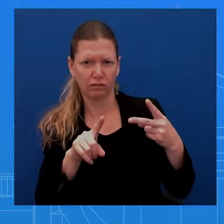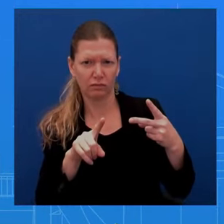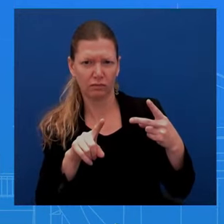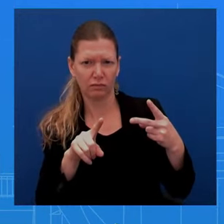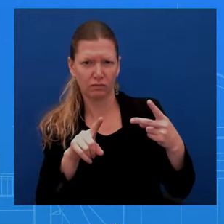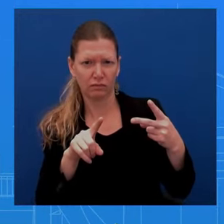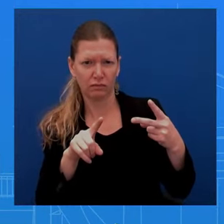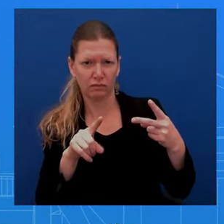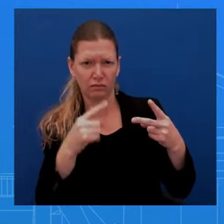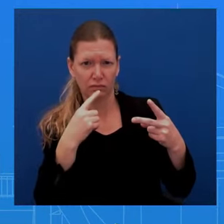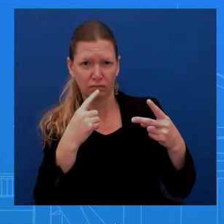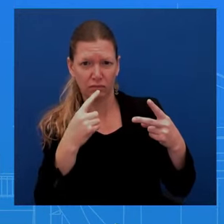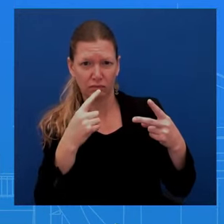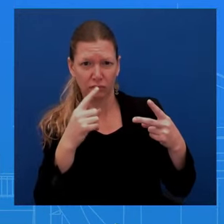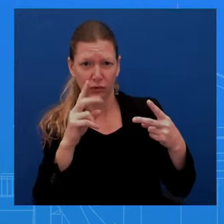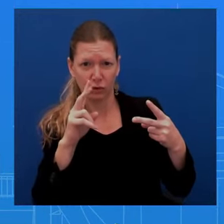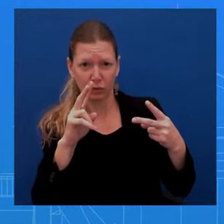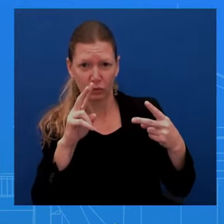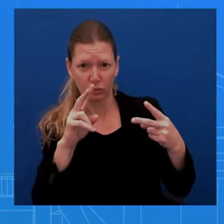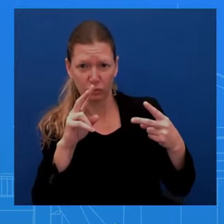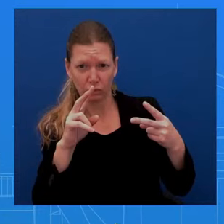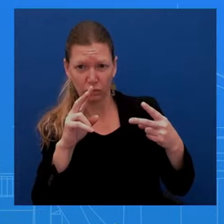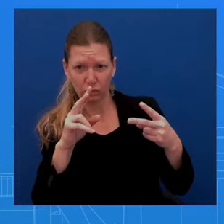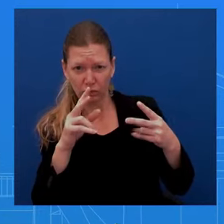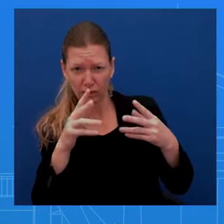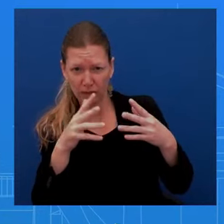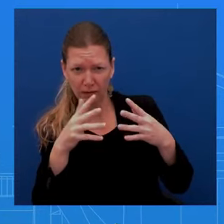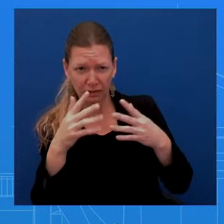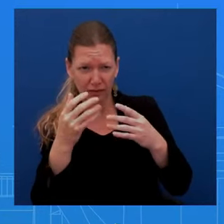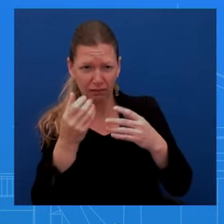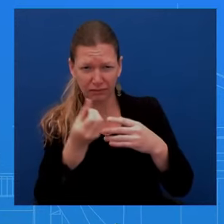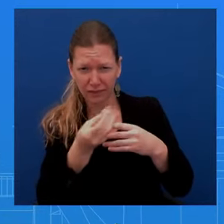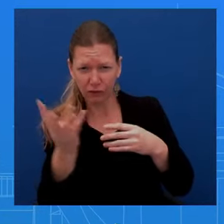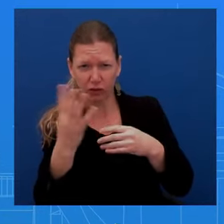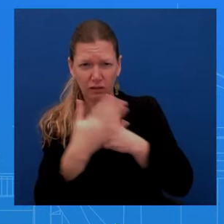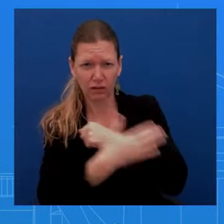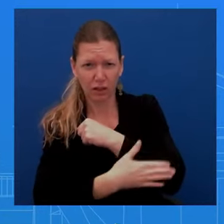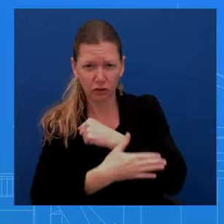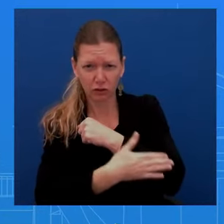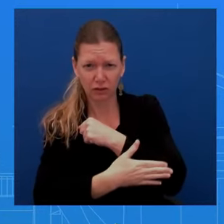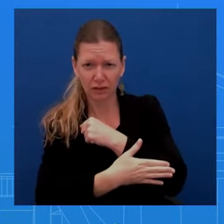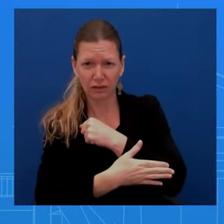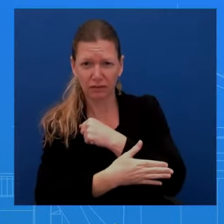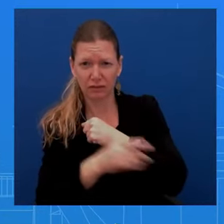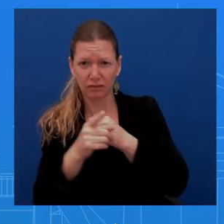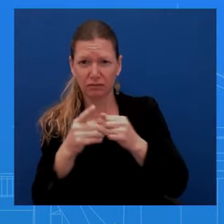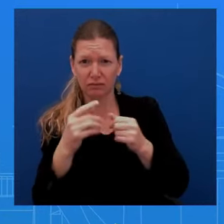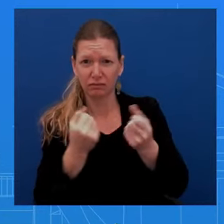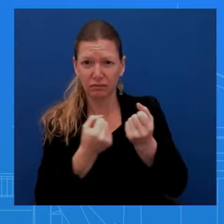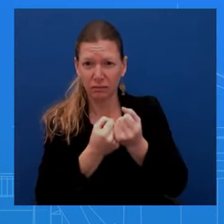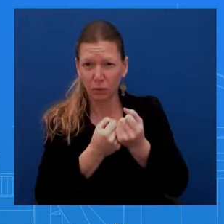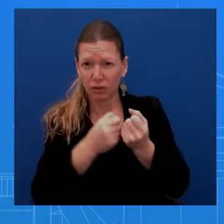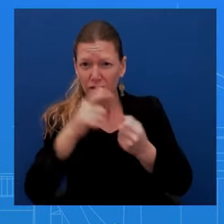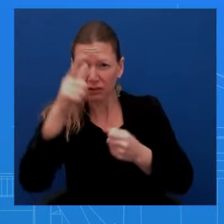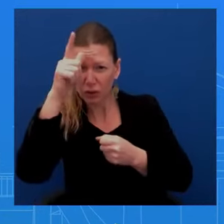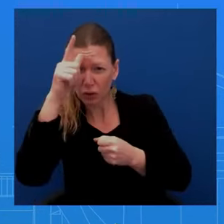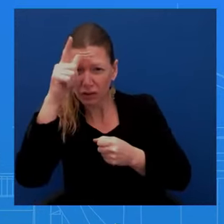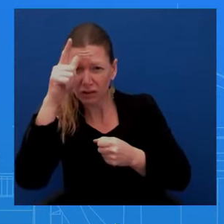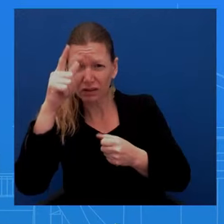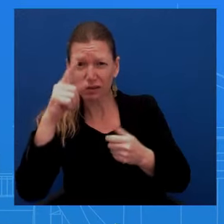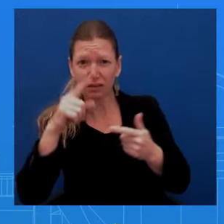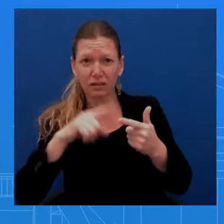from Jordan, Saudi Arabia, are supporting South Africa. Do you have any comments on that? Mr.